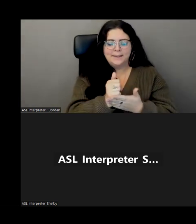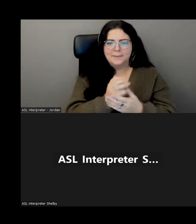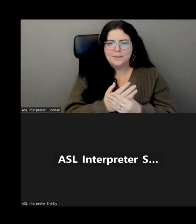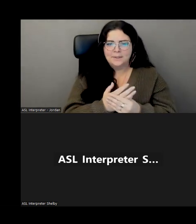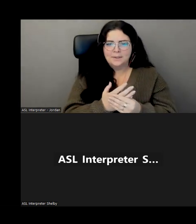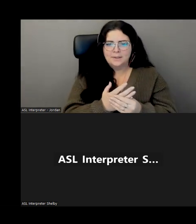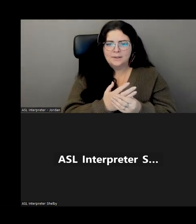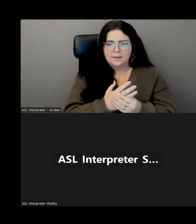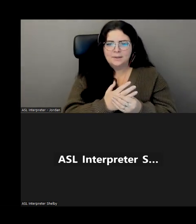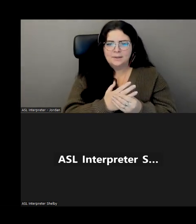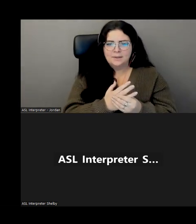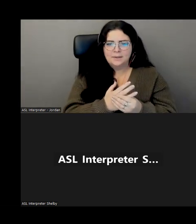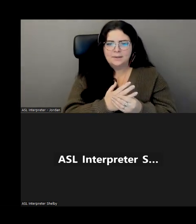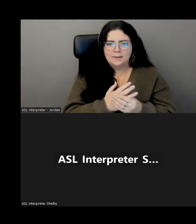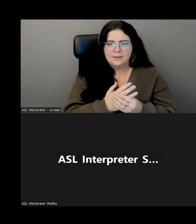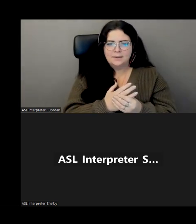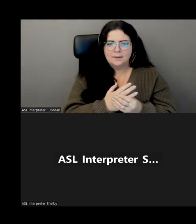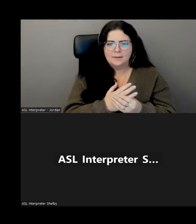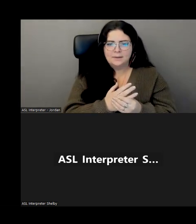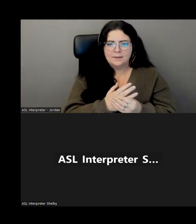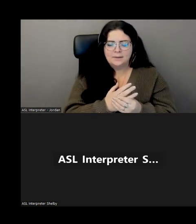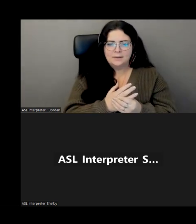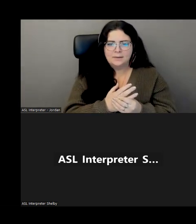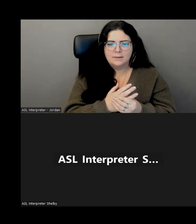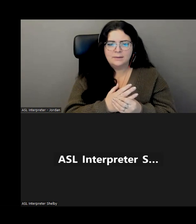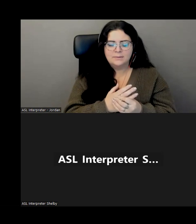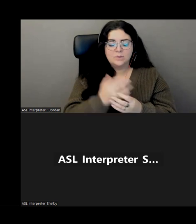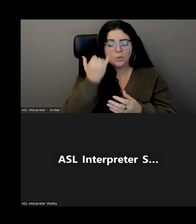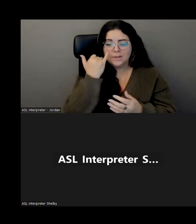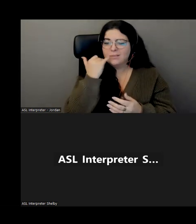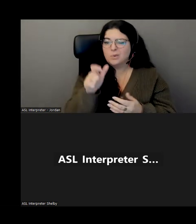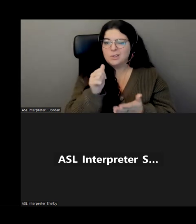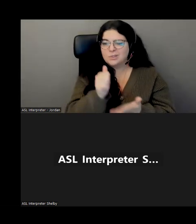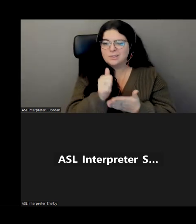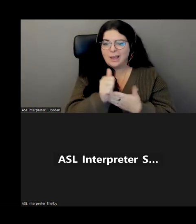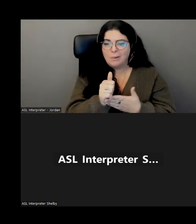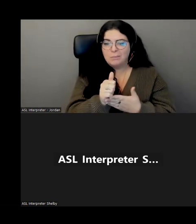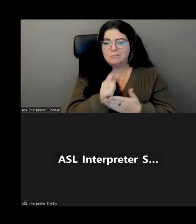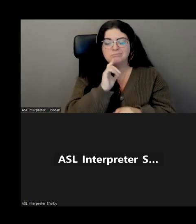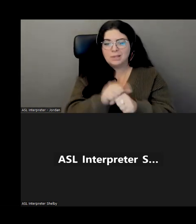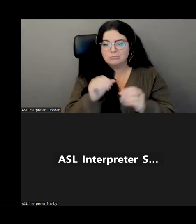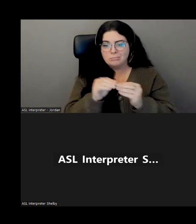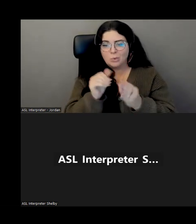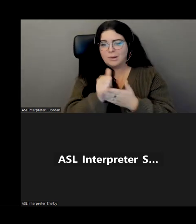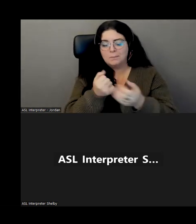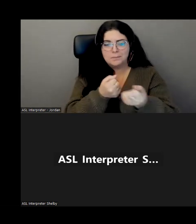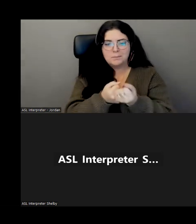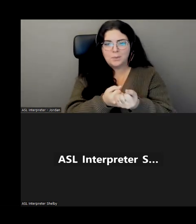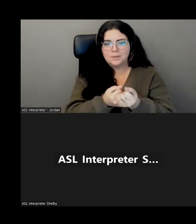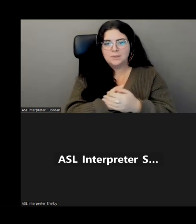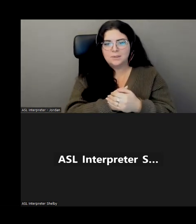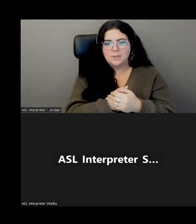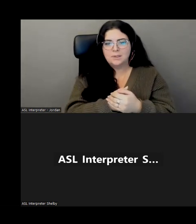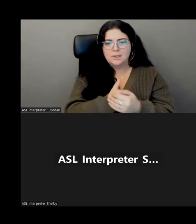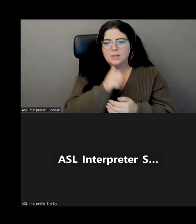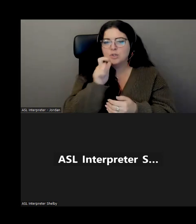We're here to offer a hand up and sometimes a hand out because sometimes that's what we need to, not just somebody